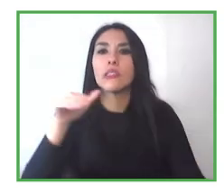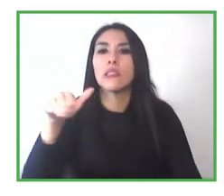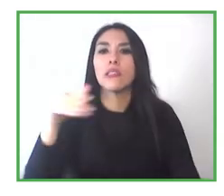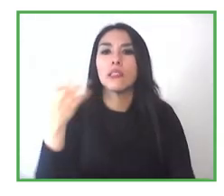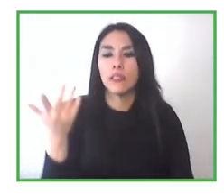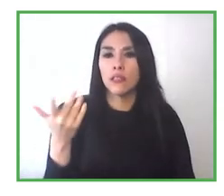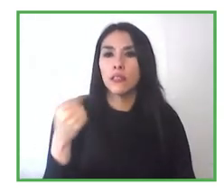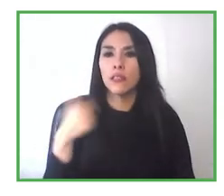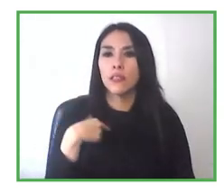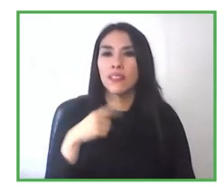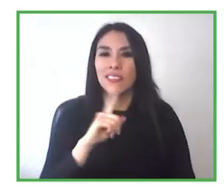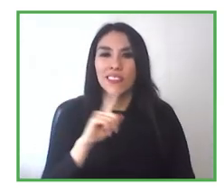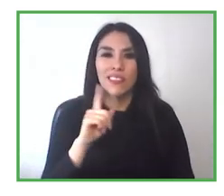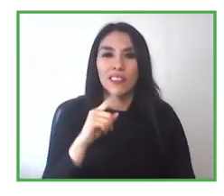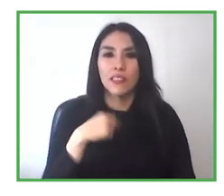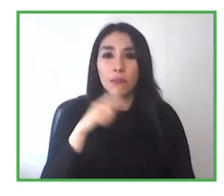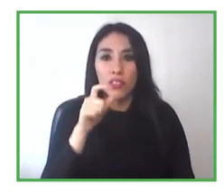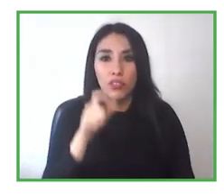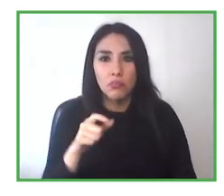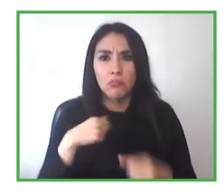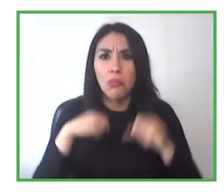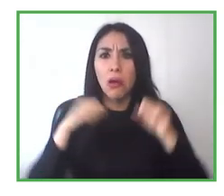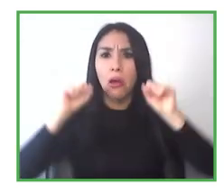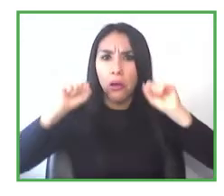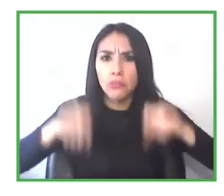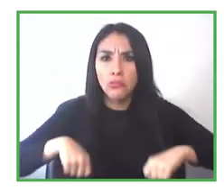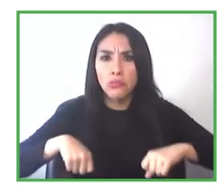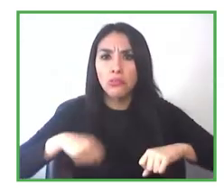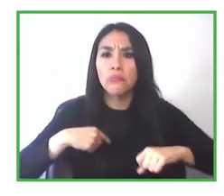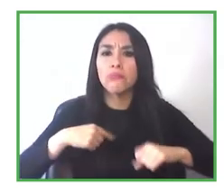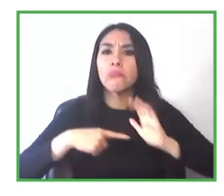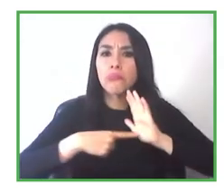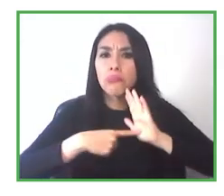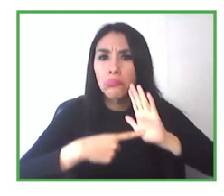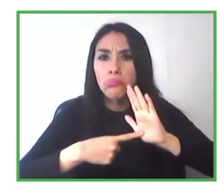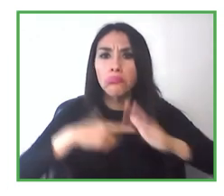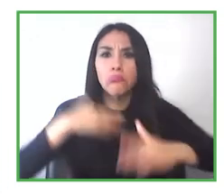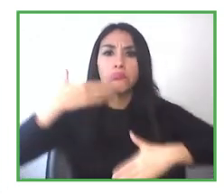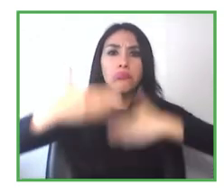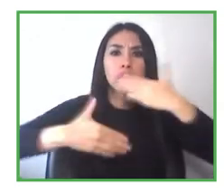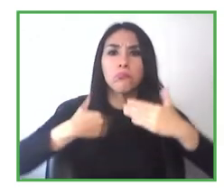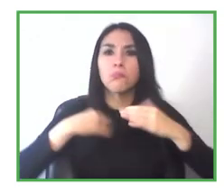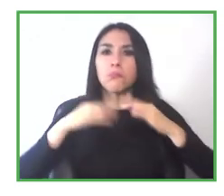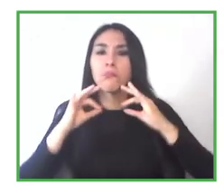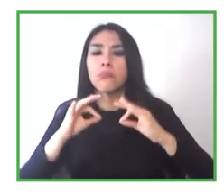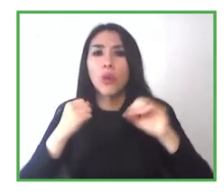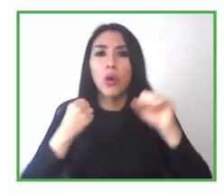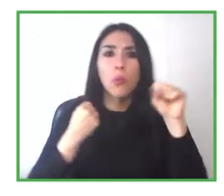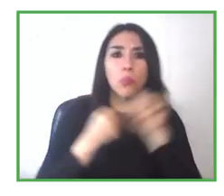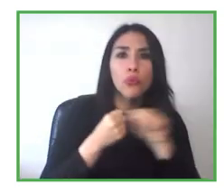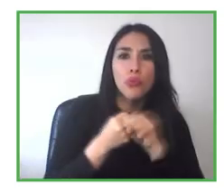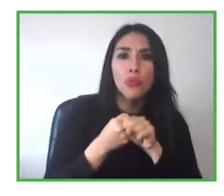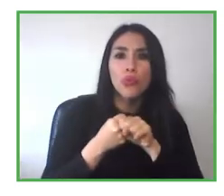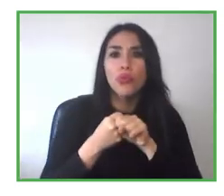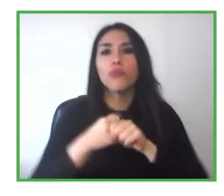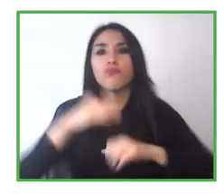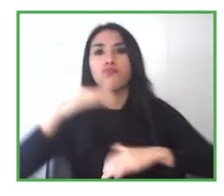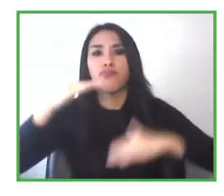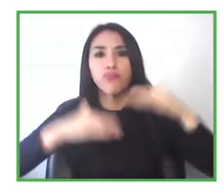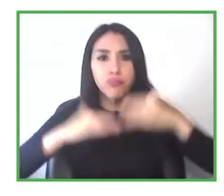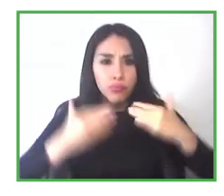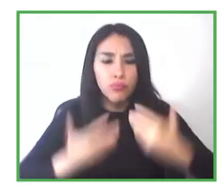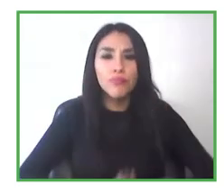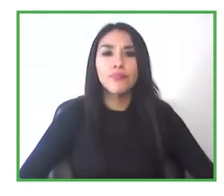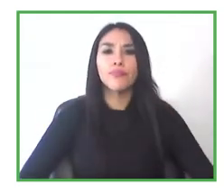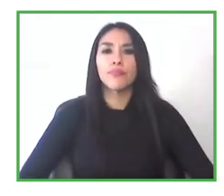That's not truly what, or maybe they won't really give them the possibility of contributing with the company.